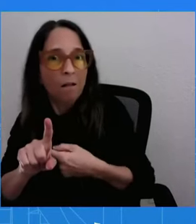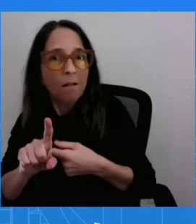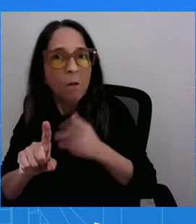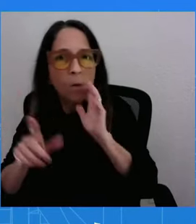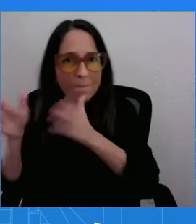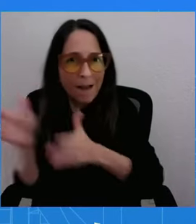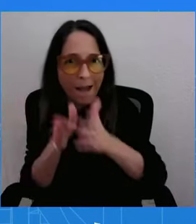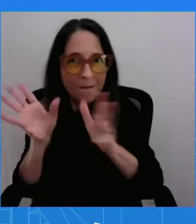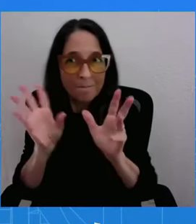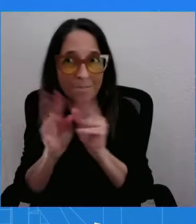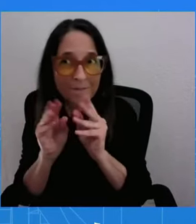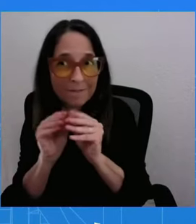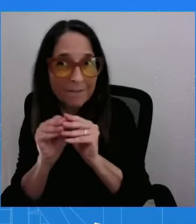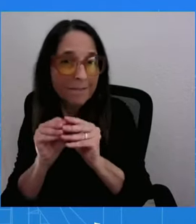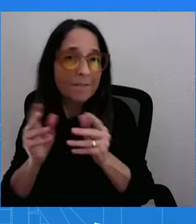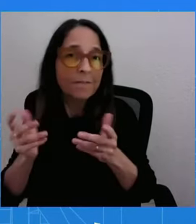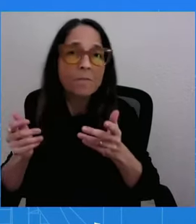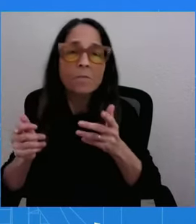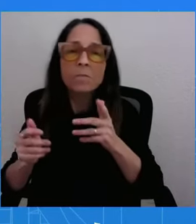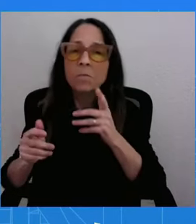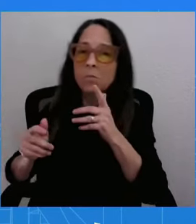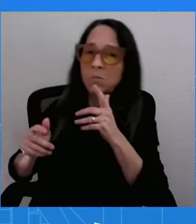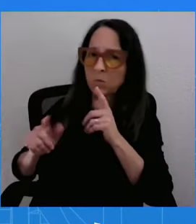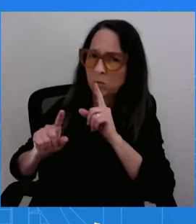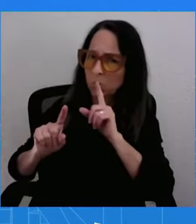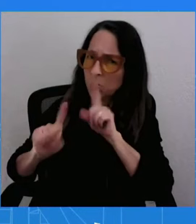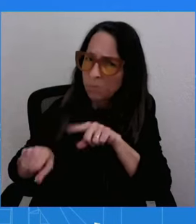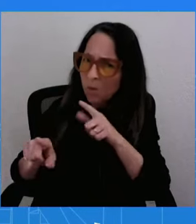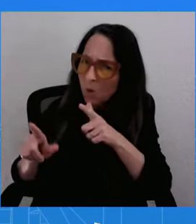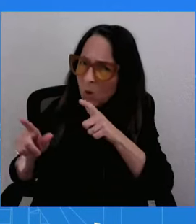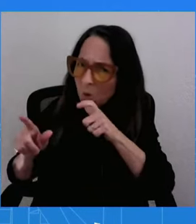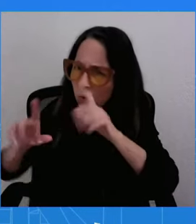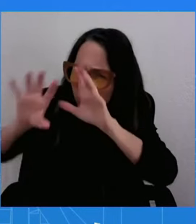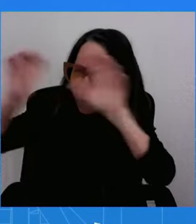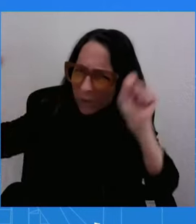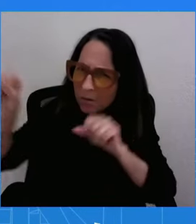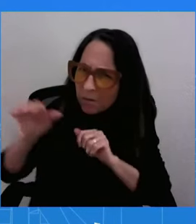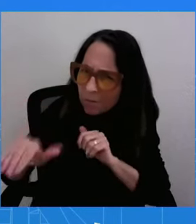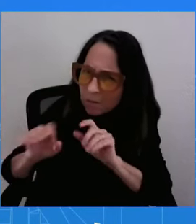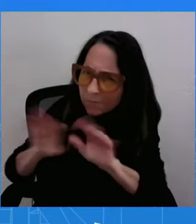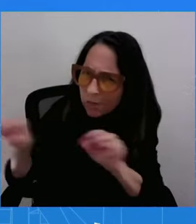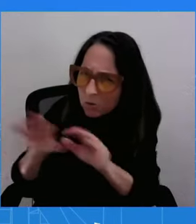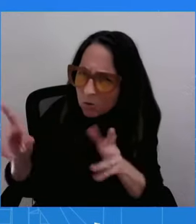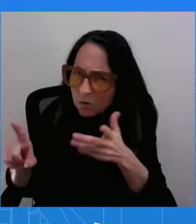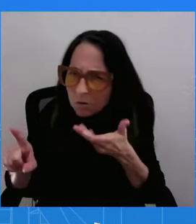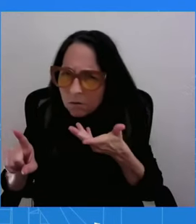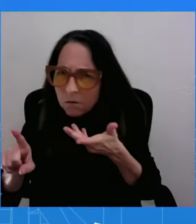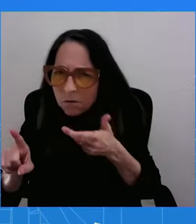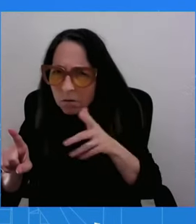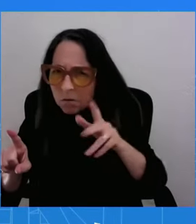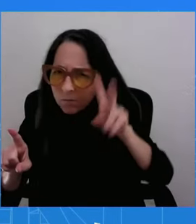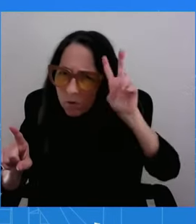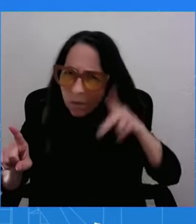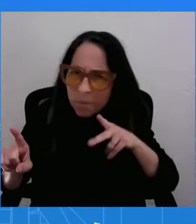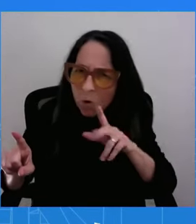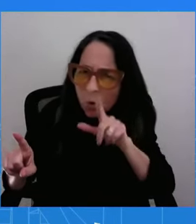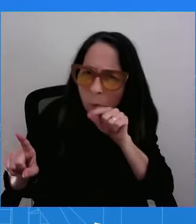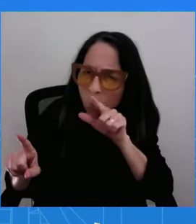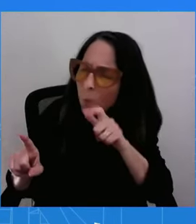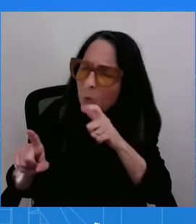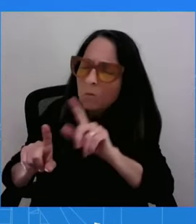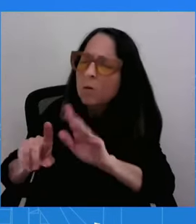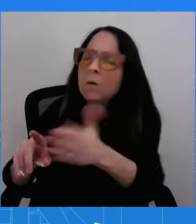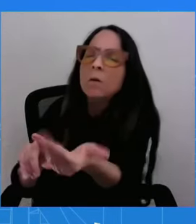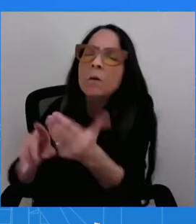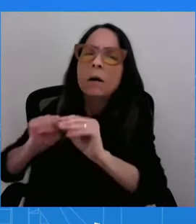President Xi and the President of Vietnam or a potential one between President Biden? one between the U.S. and Vietnam? I don't have a schedule